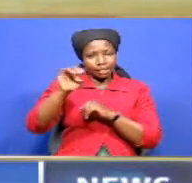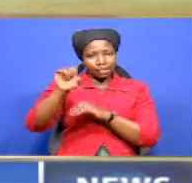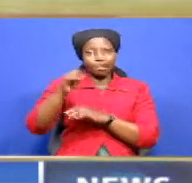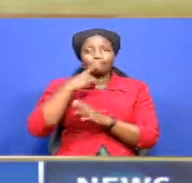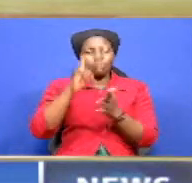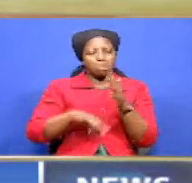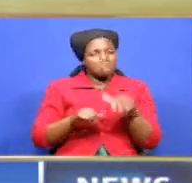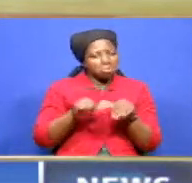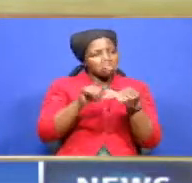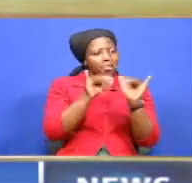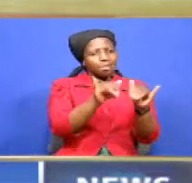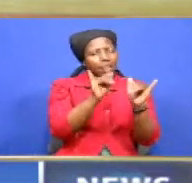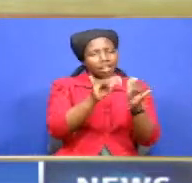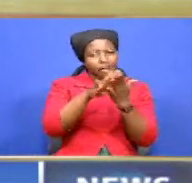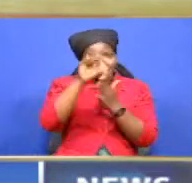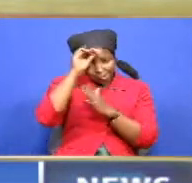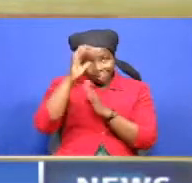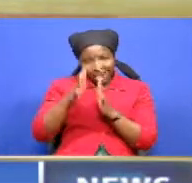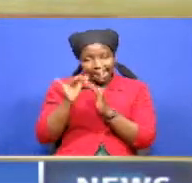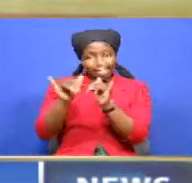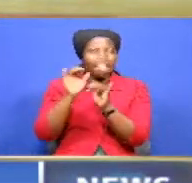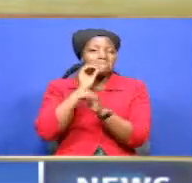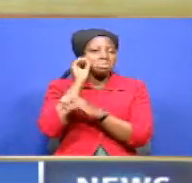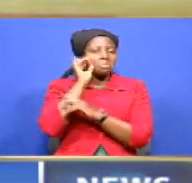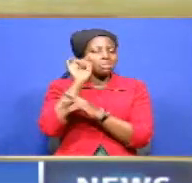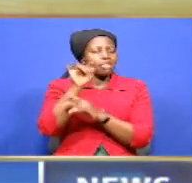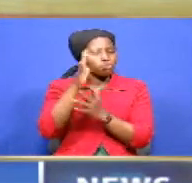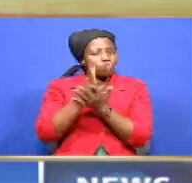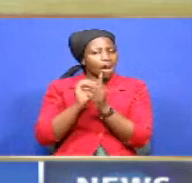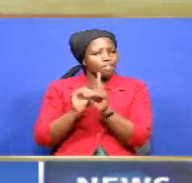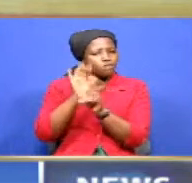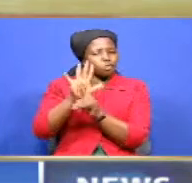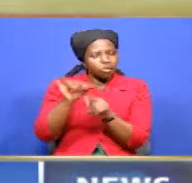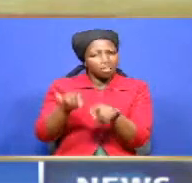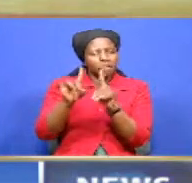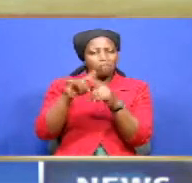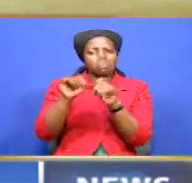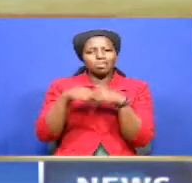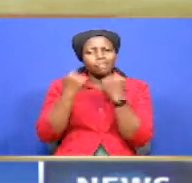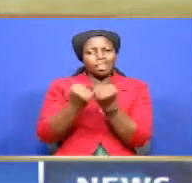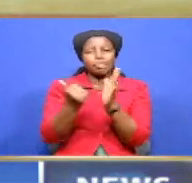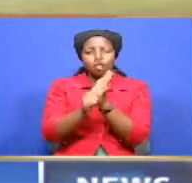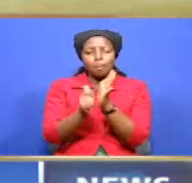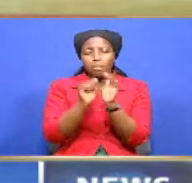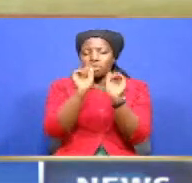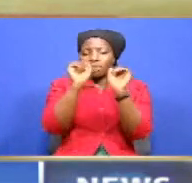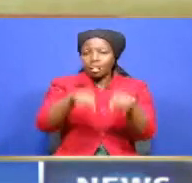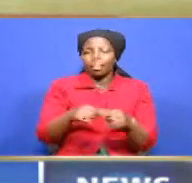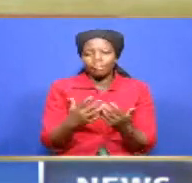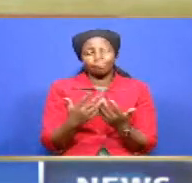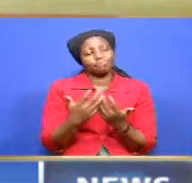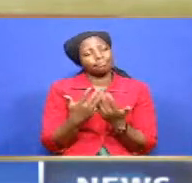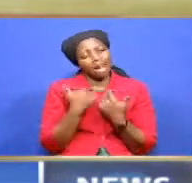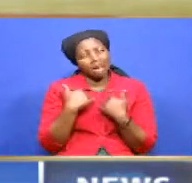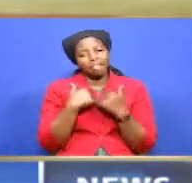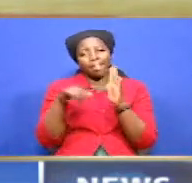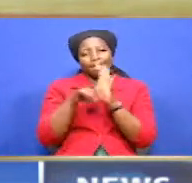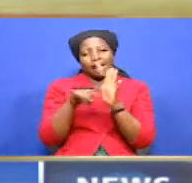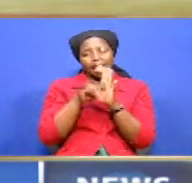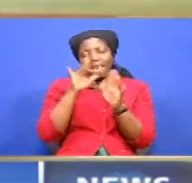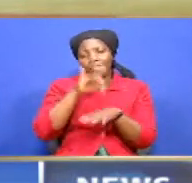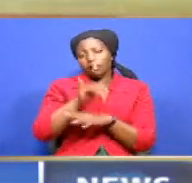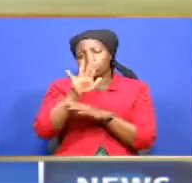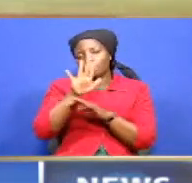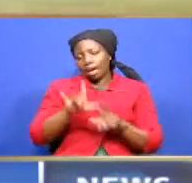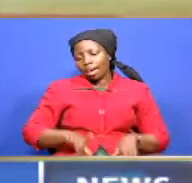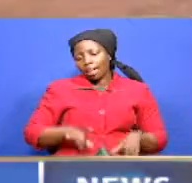continued stay of learners at home have predisposed them to societal ills that could have a negative effect on their